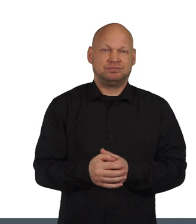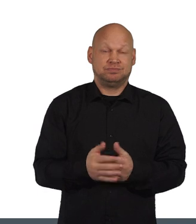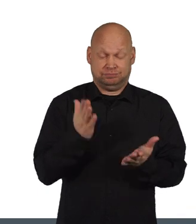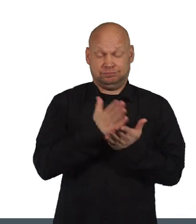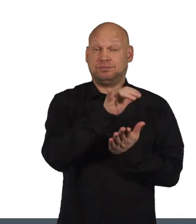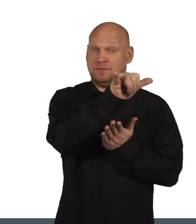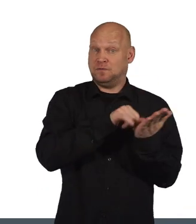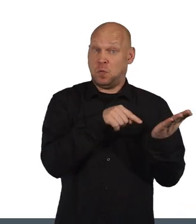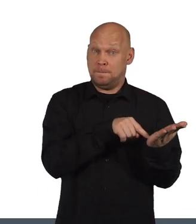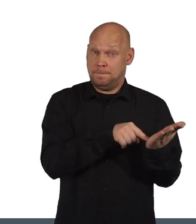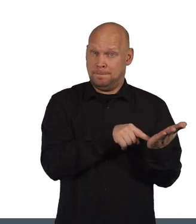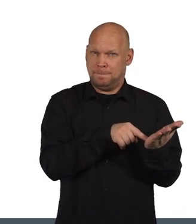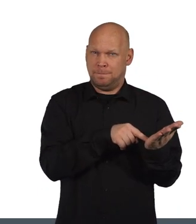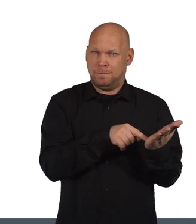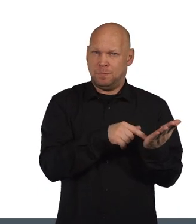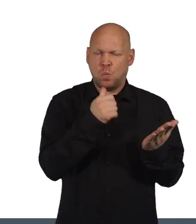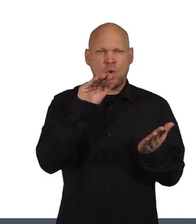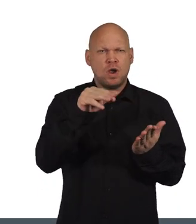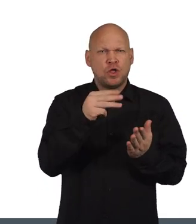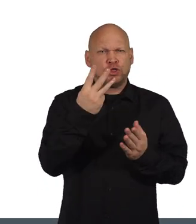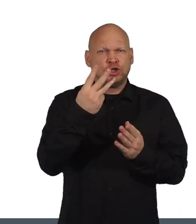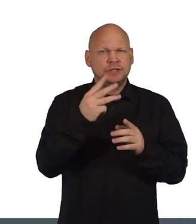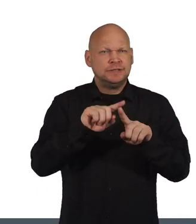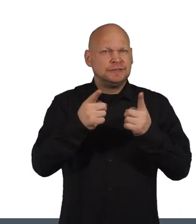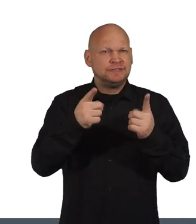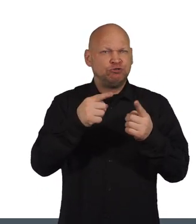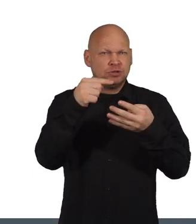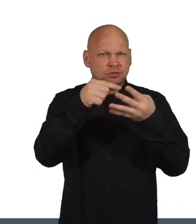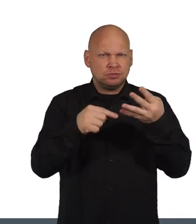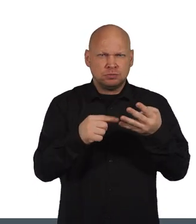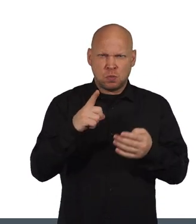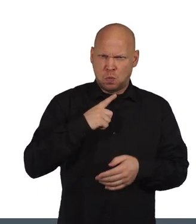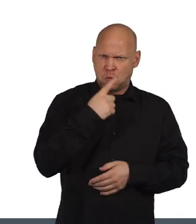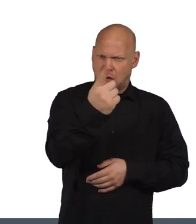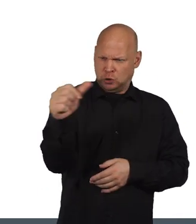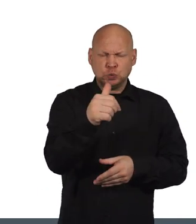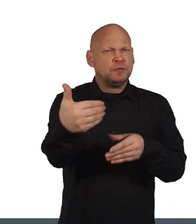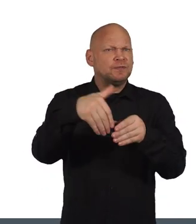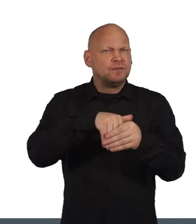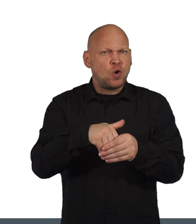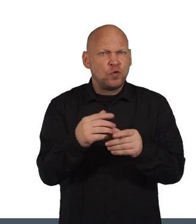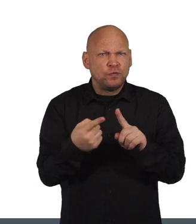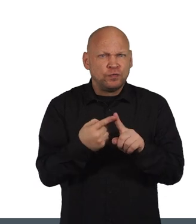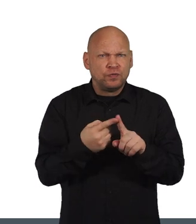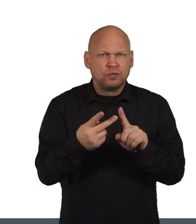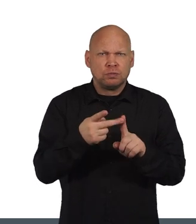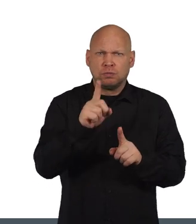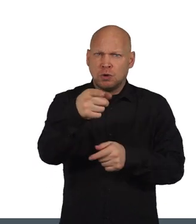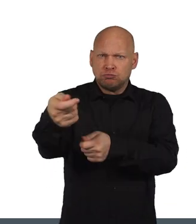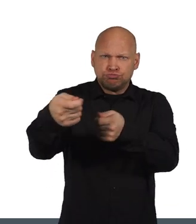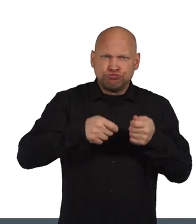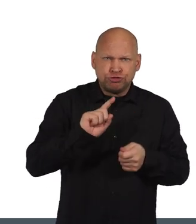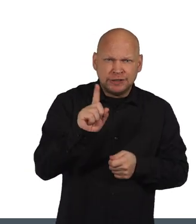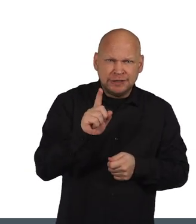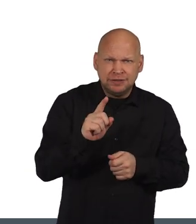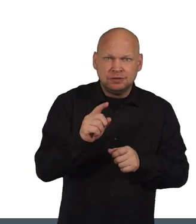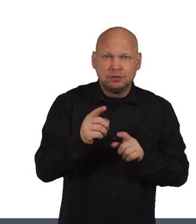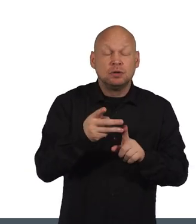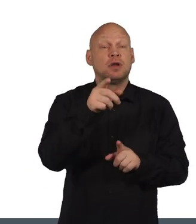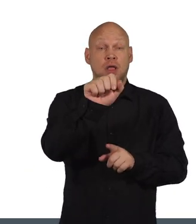In the real form, you'll be asked at least three separate questions on why you should be involved and what you will bring,